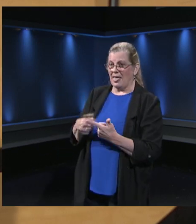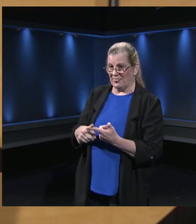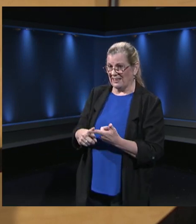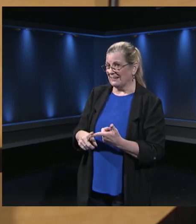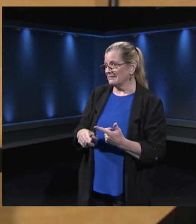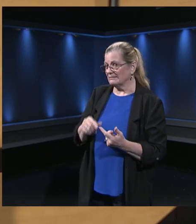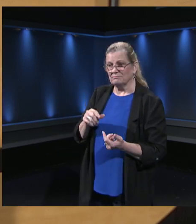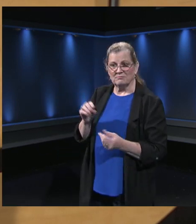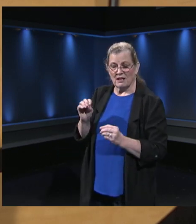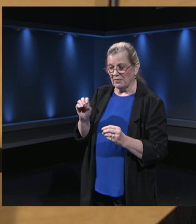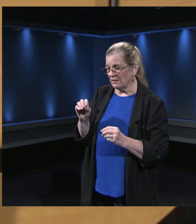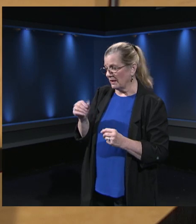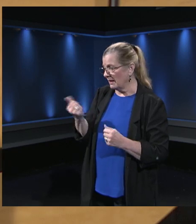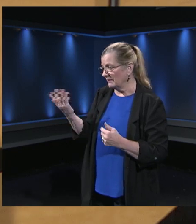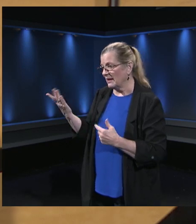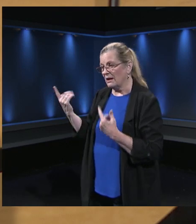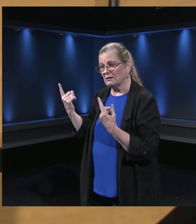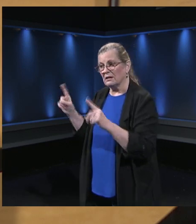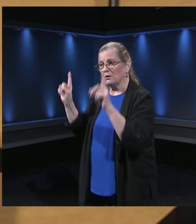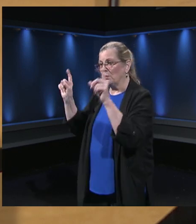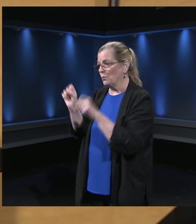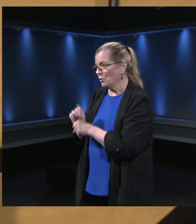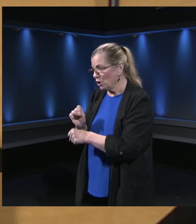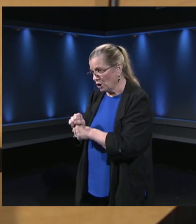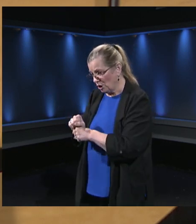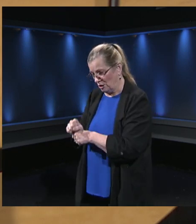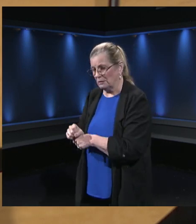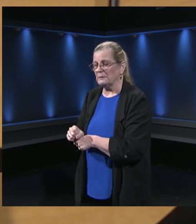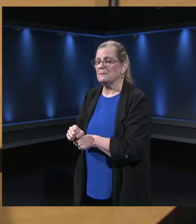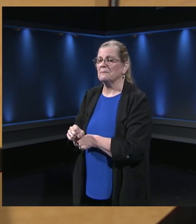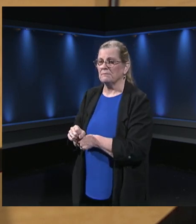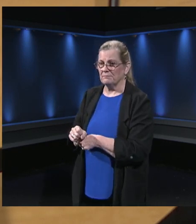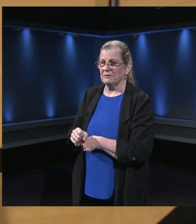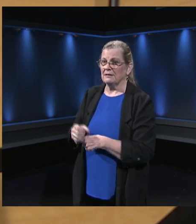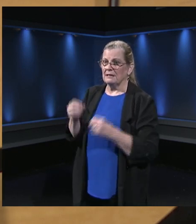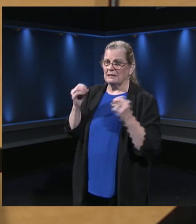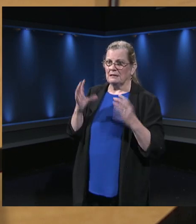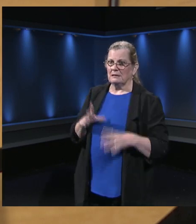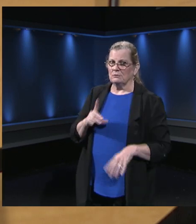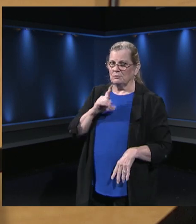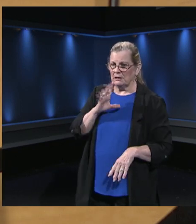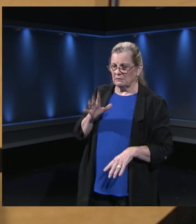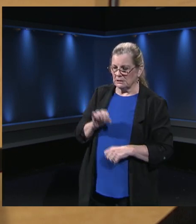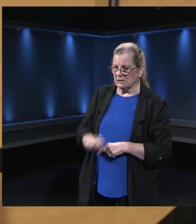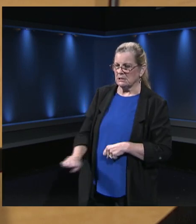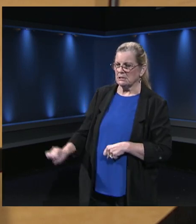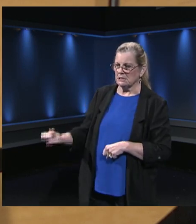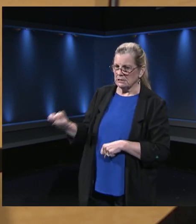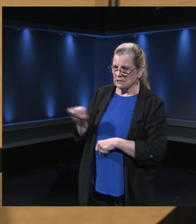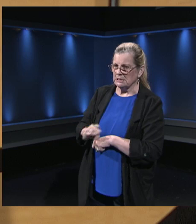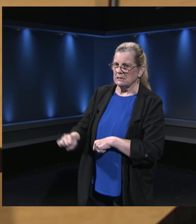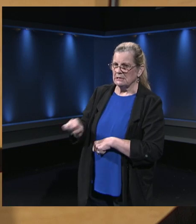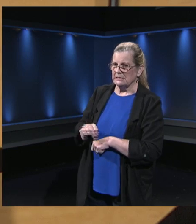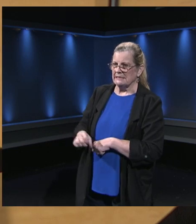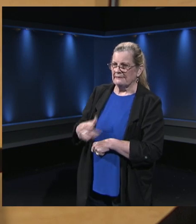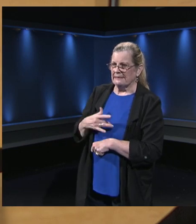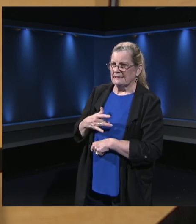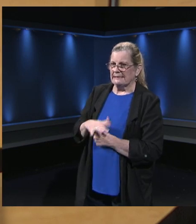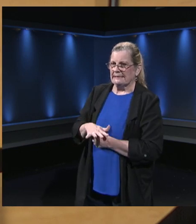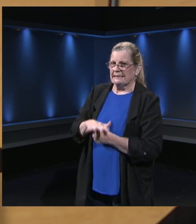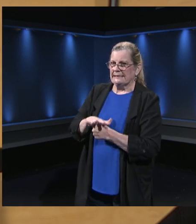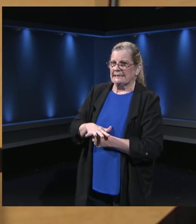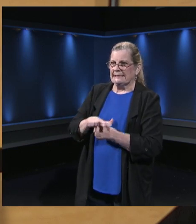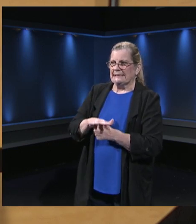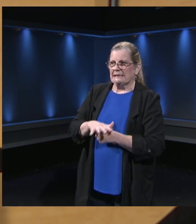the Wi-Fi. Or, I mean, I know, you know, our teachers are working so hard right now and our teachers are feeling understandably overwhelmed.